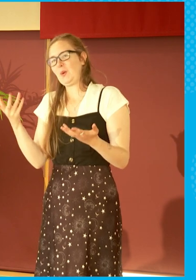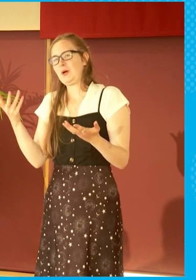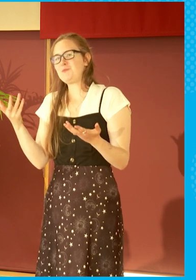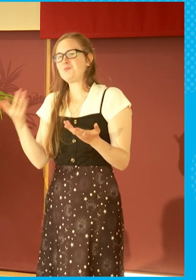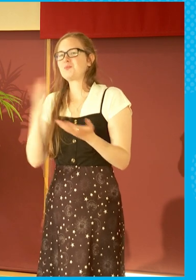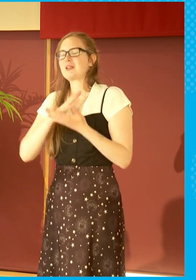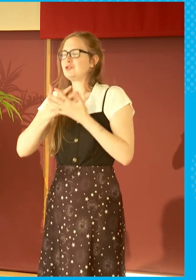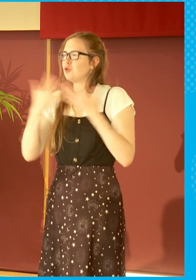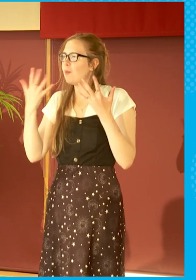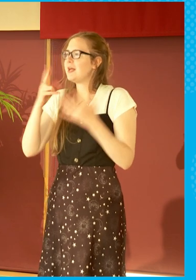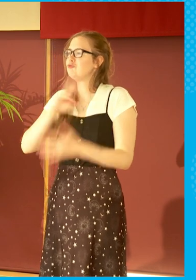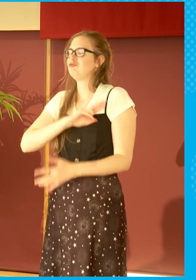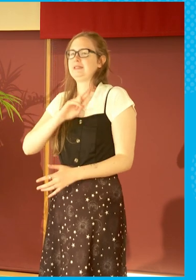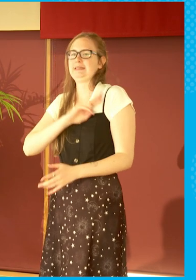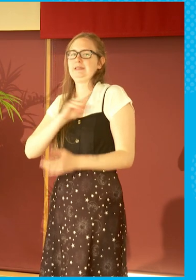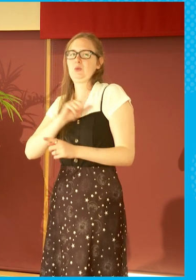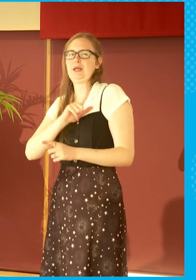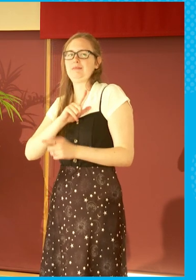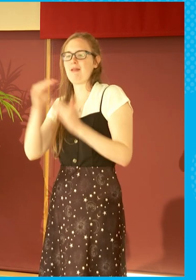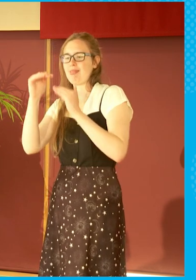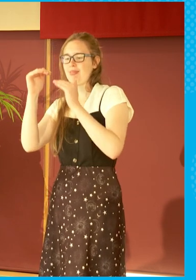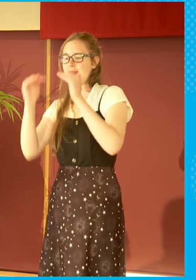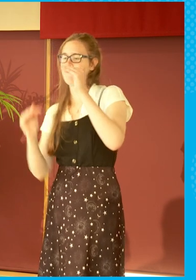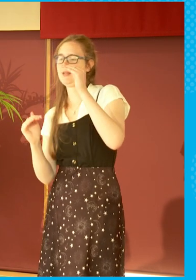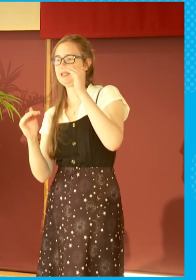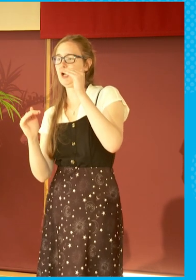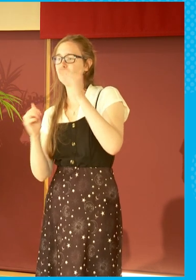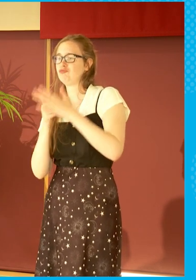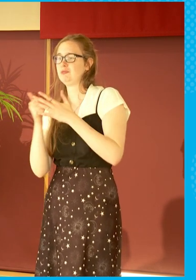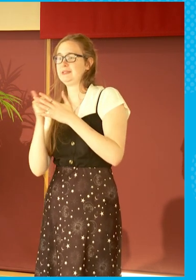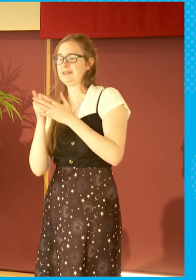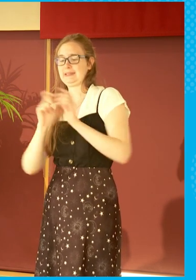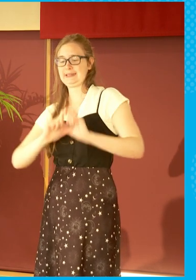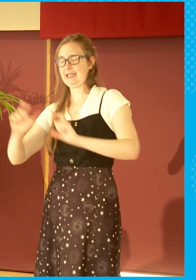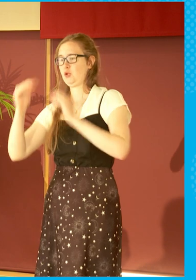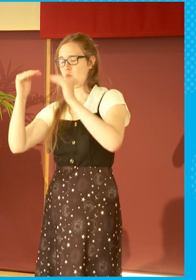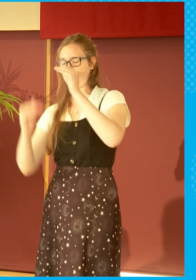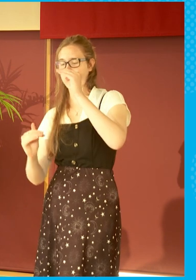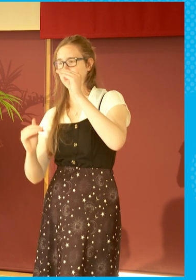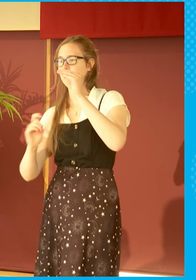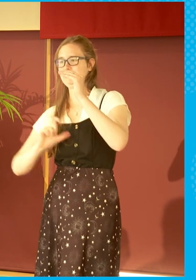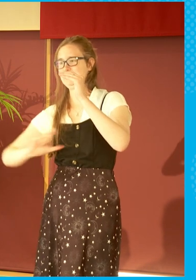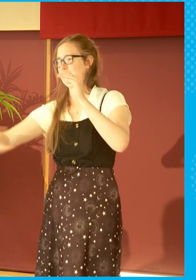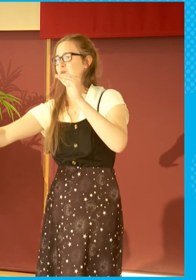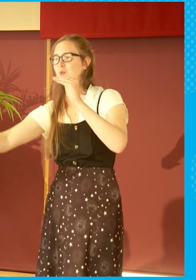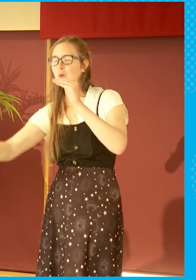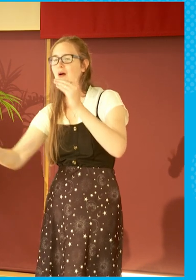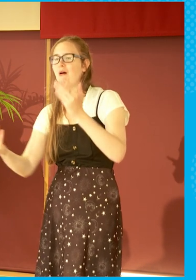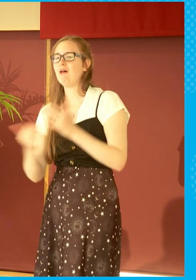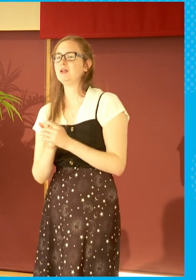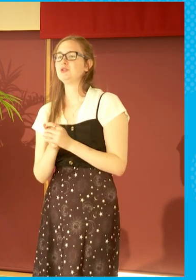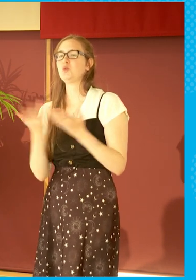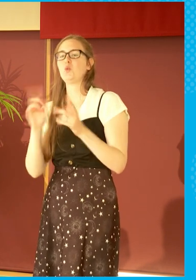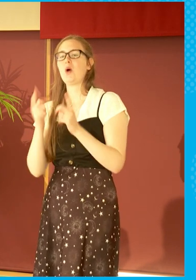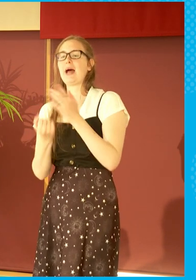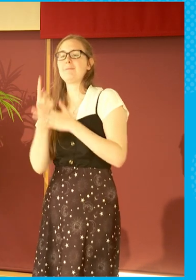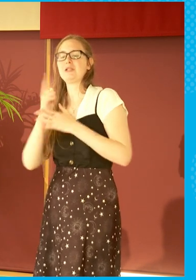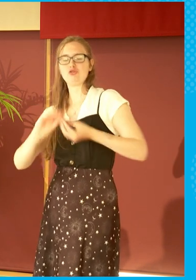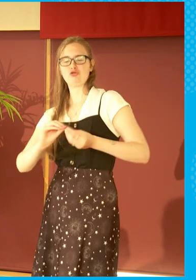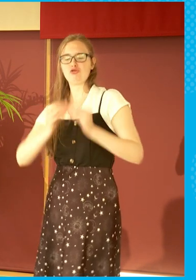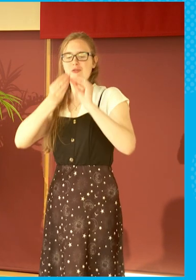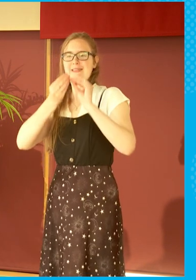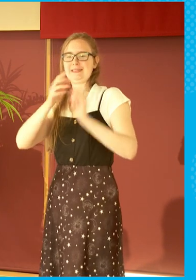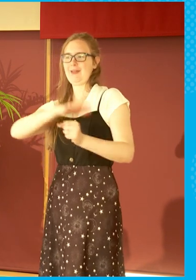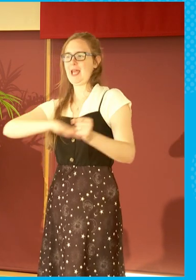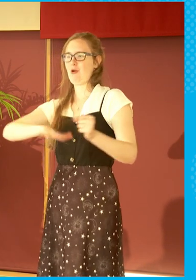there are many reasons to think that levelling down is continuing. So what happens in the creative sector is